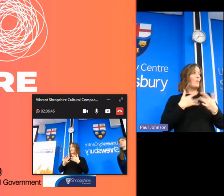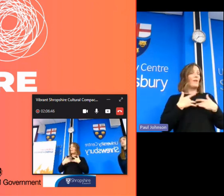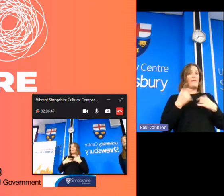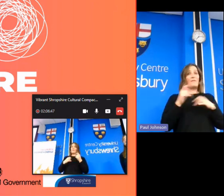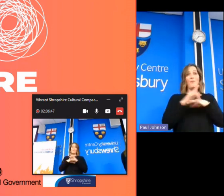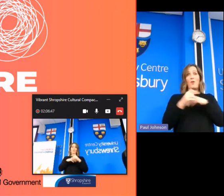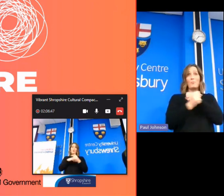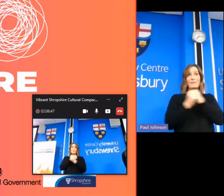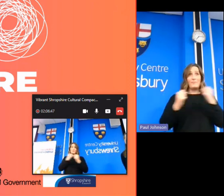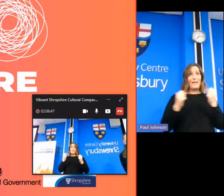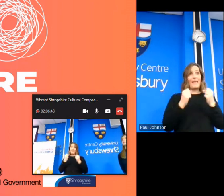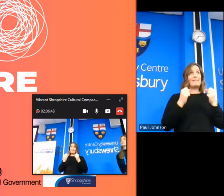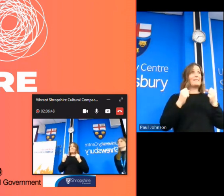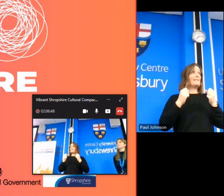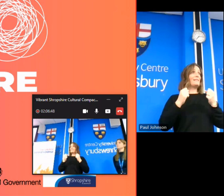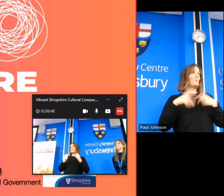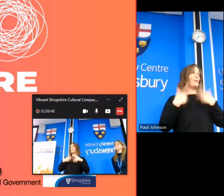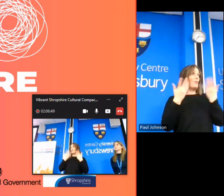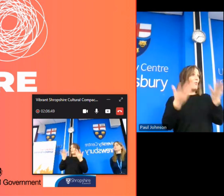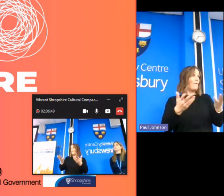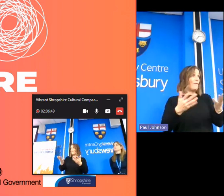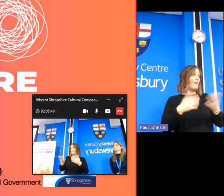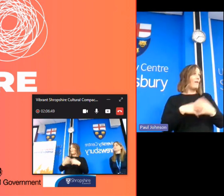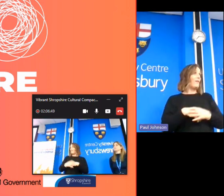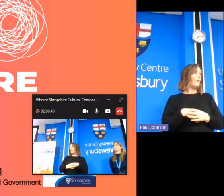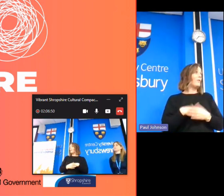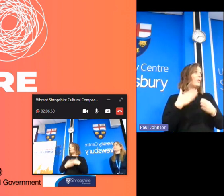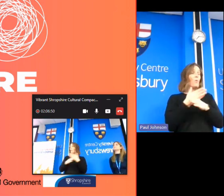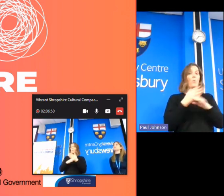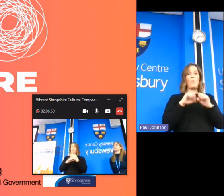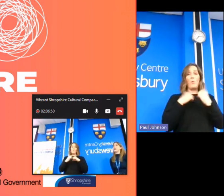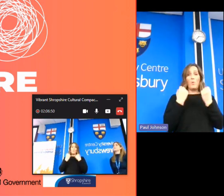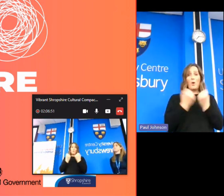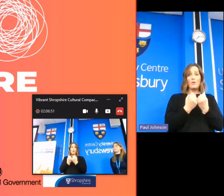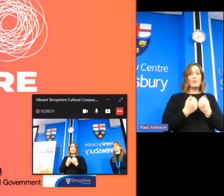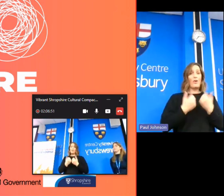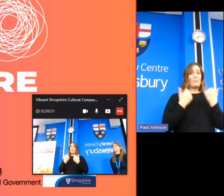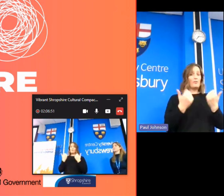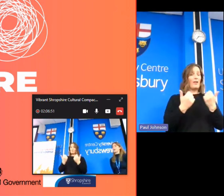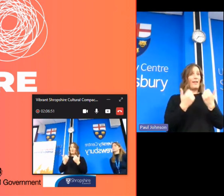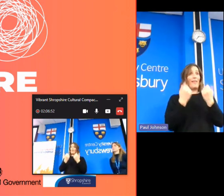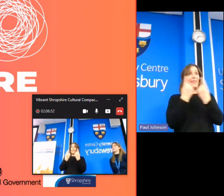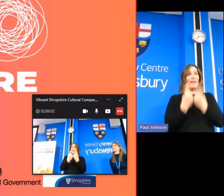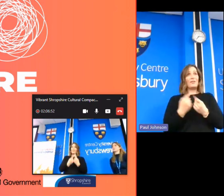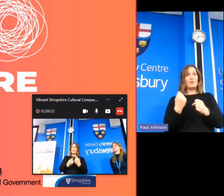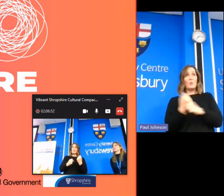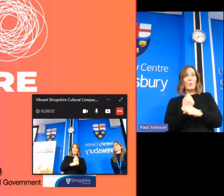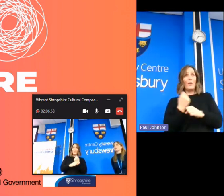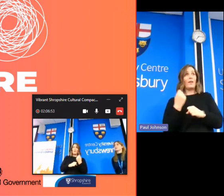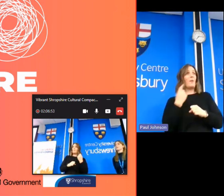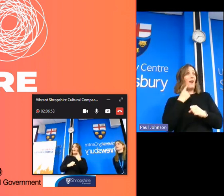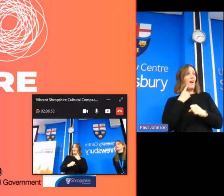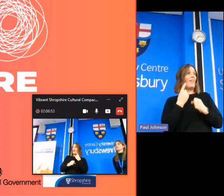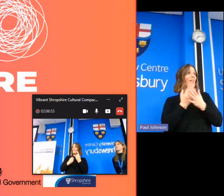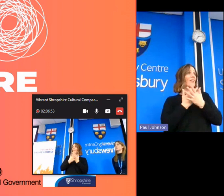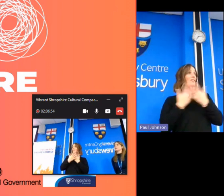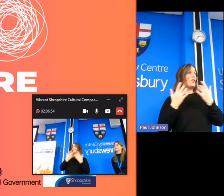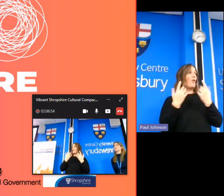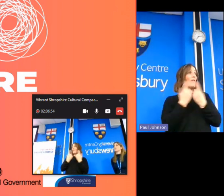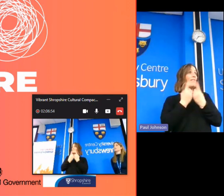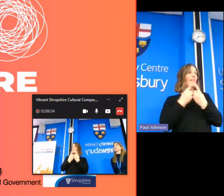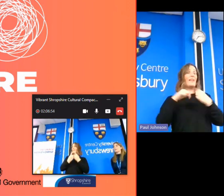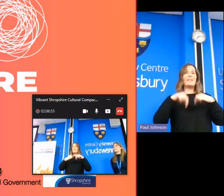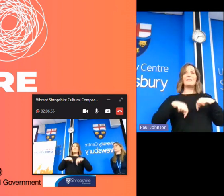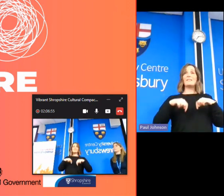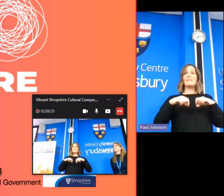the workshops are great yeah the doing is great but i think there's talking about lot of things in the room that people